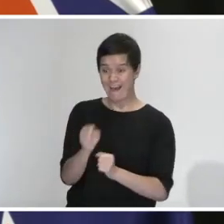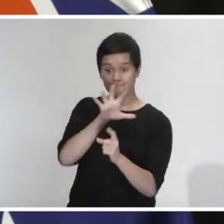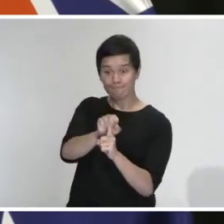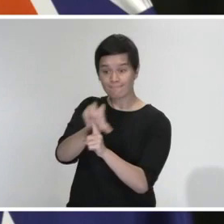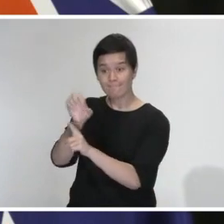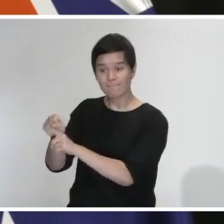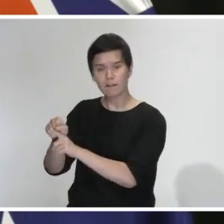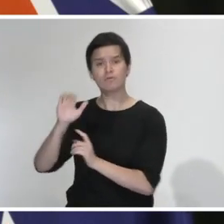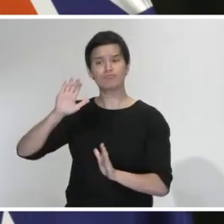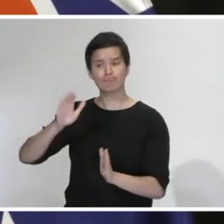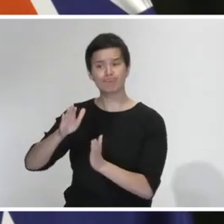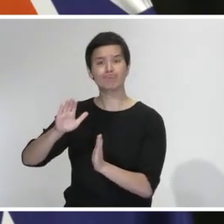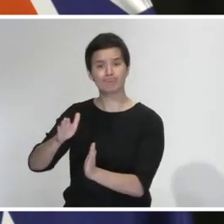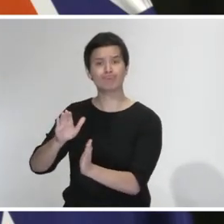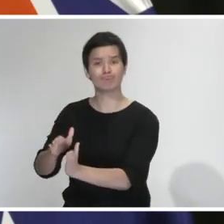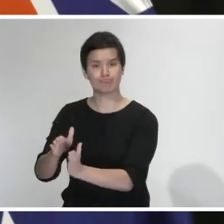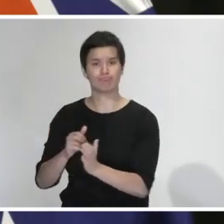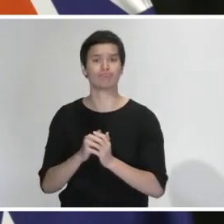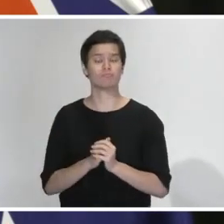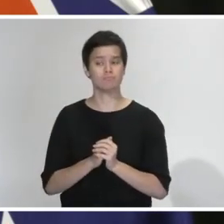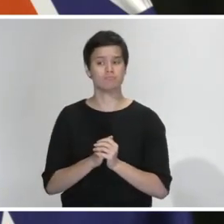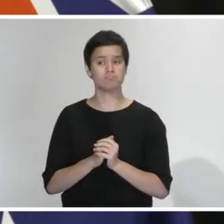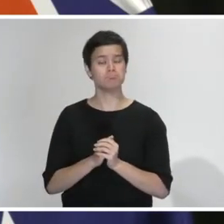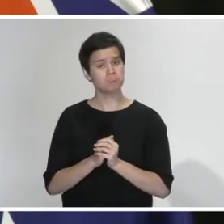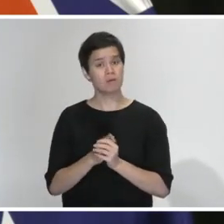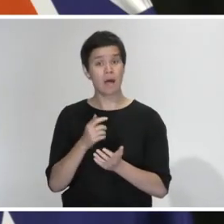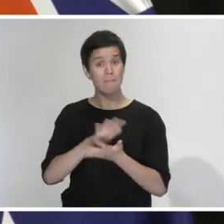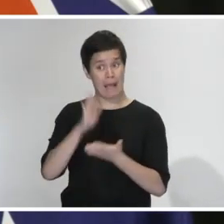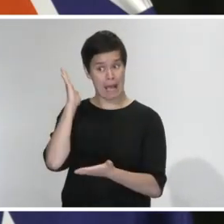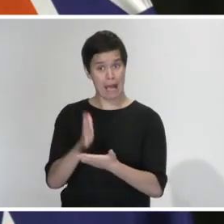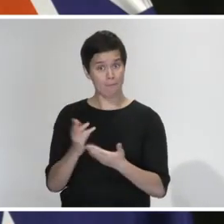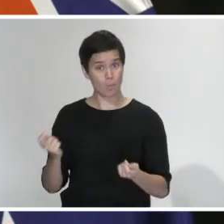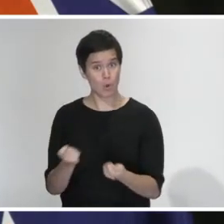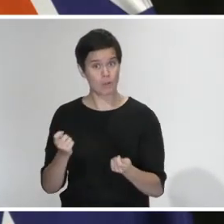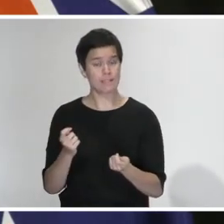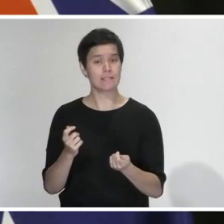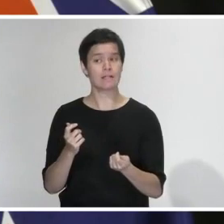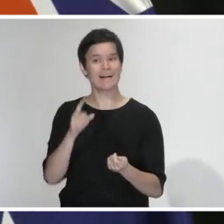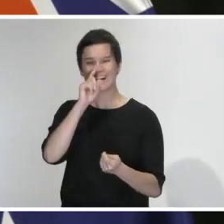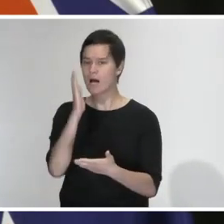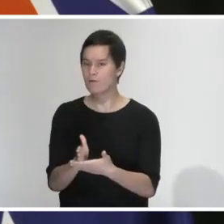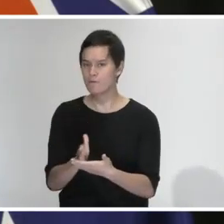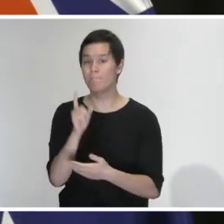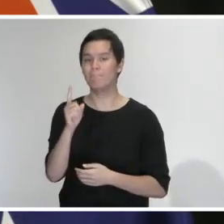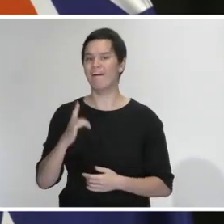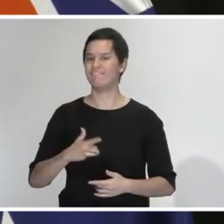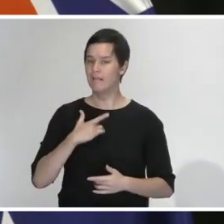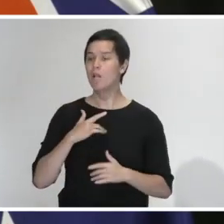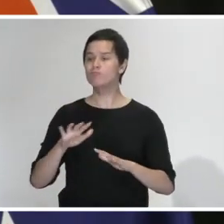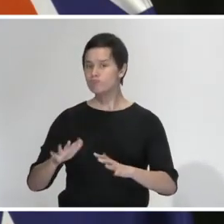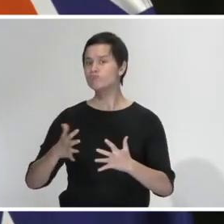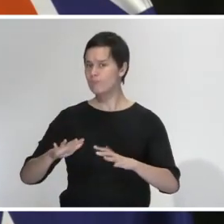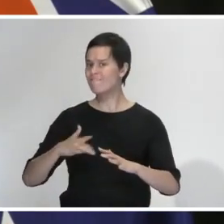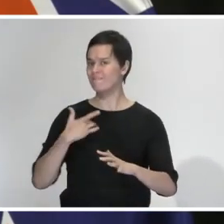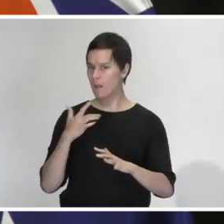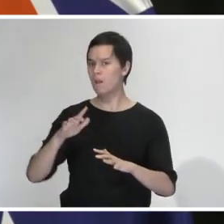still urge caution this does suggest that what we are doing as a nation is working. This was echoed earlier today on 9 to noon by